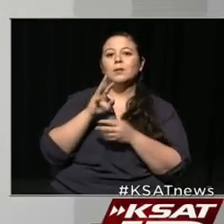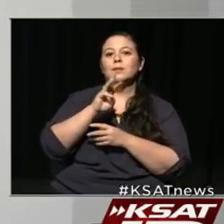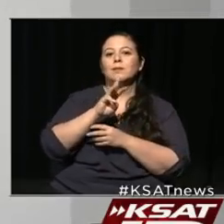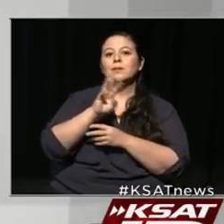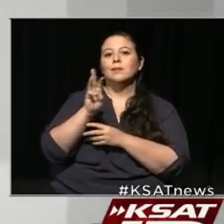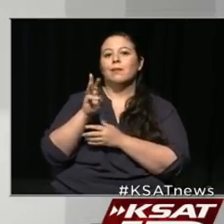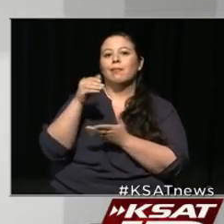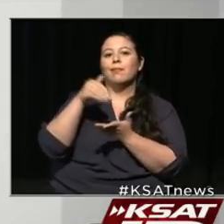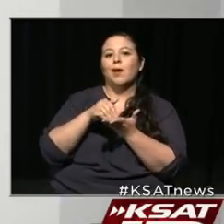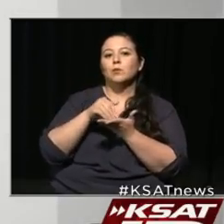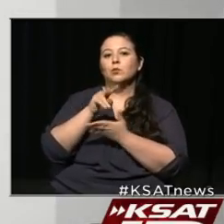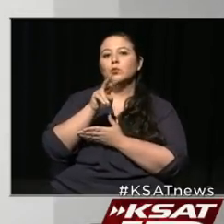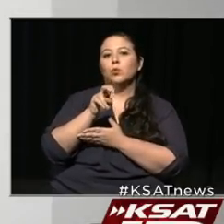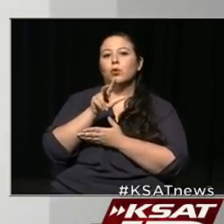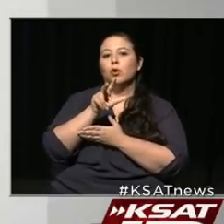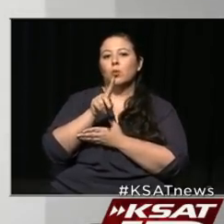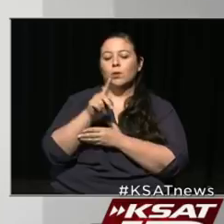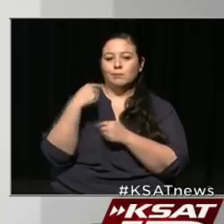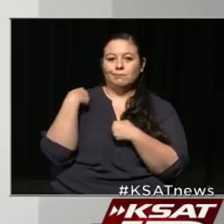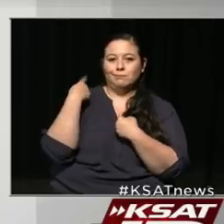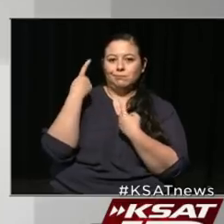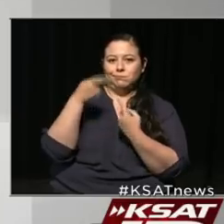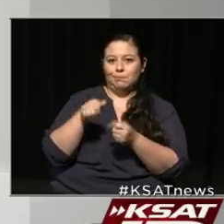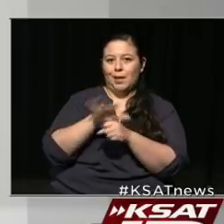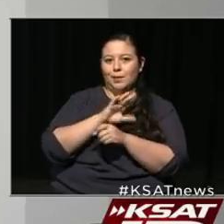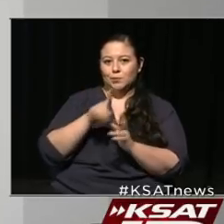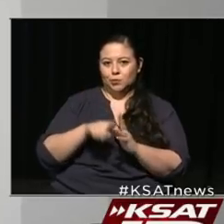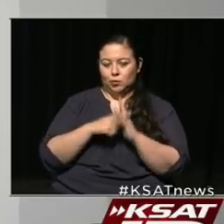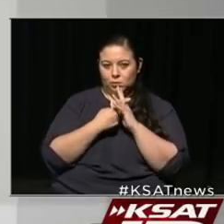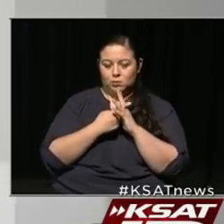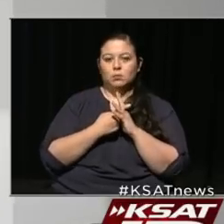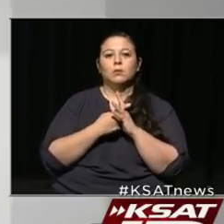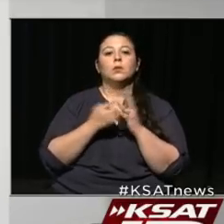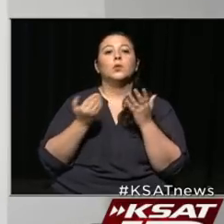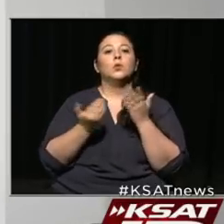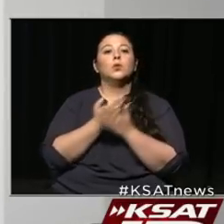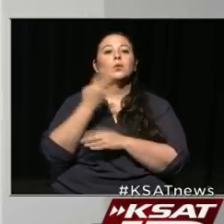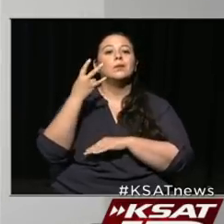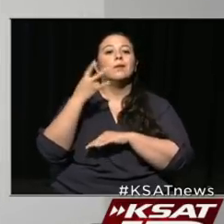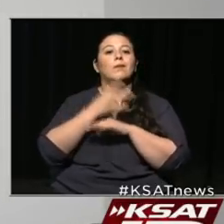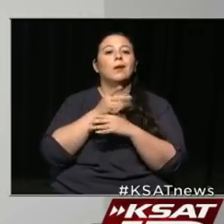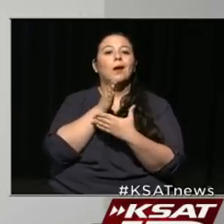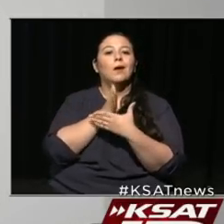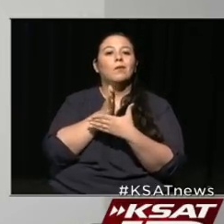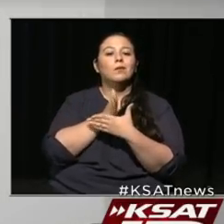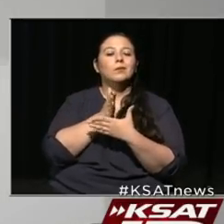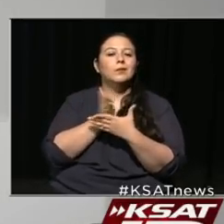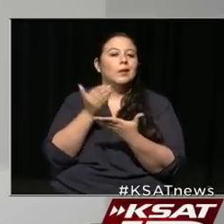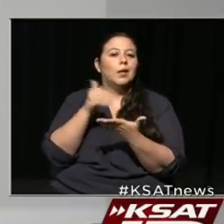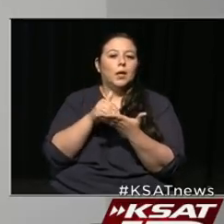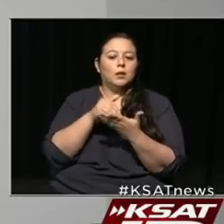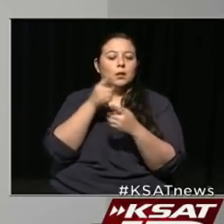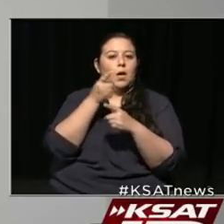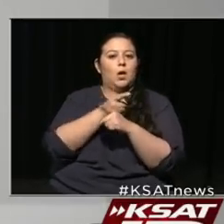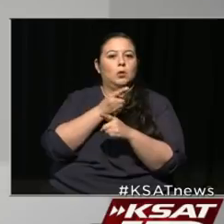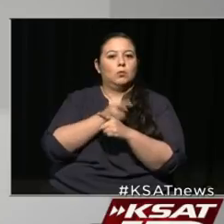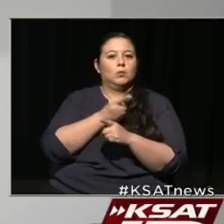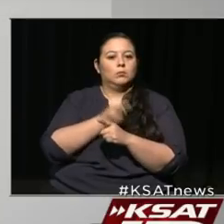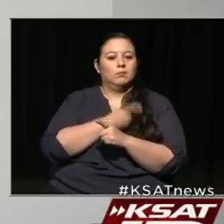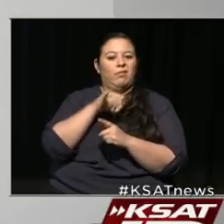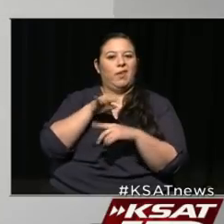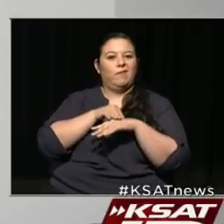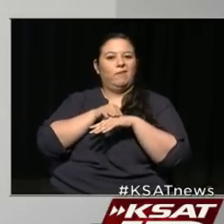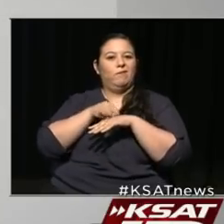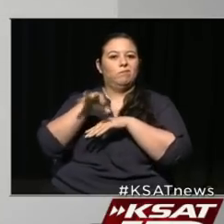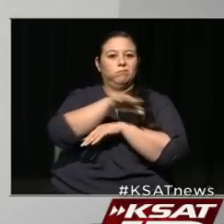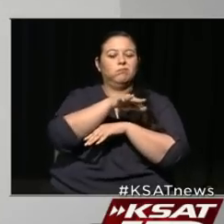,231 since the pandemic began. The new seven-day moving average, which is, again, an accurate picture of how the infection is